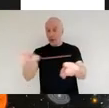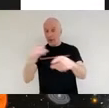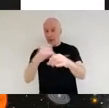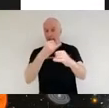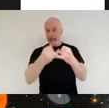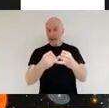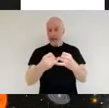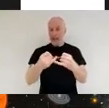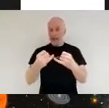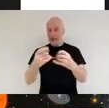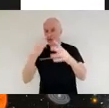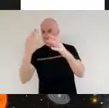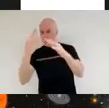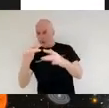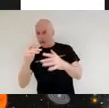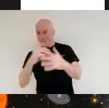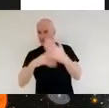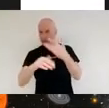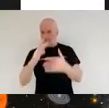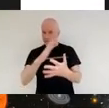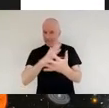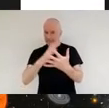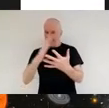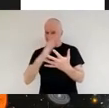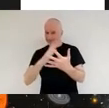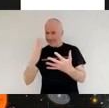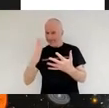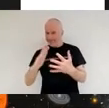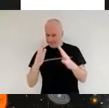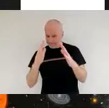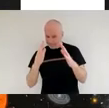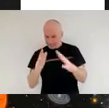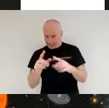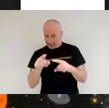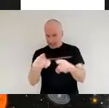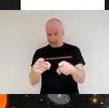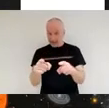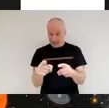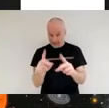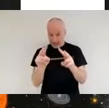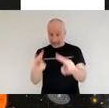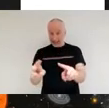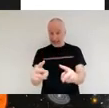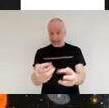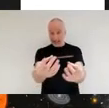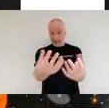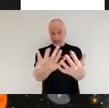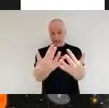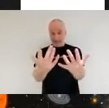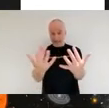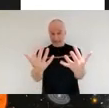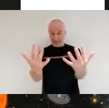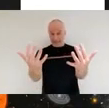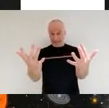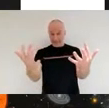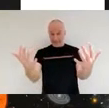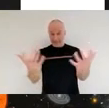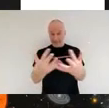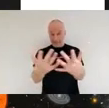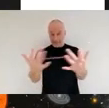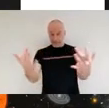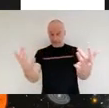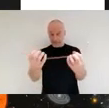the light from the stars inside and you can see just how many there are is able to shine through and then using